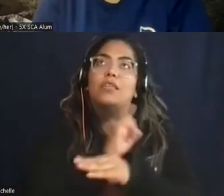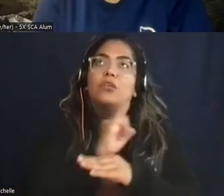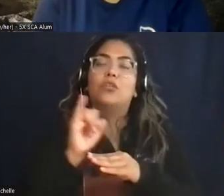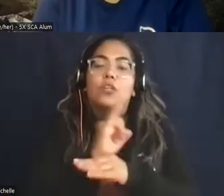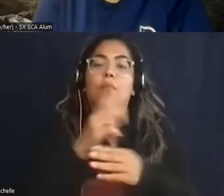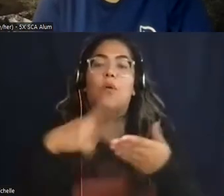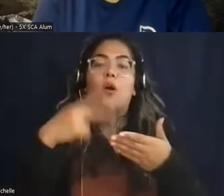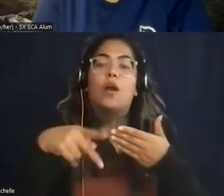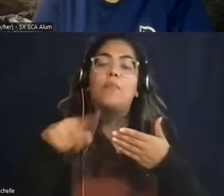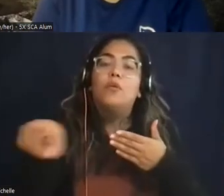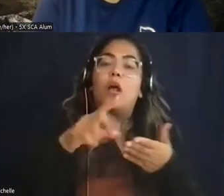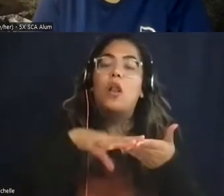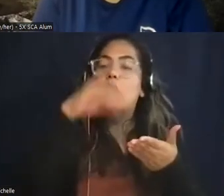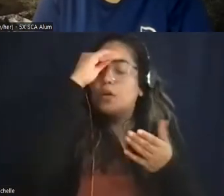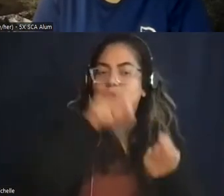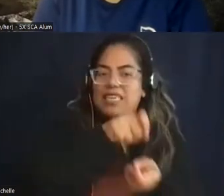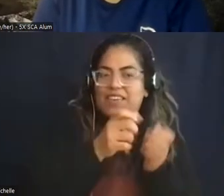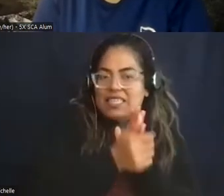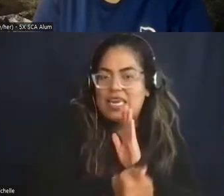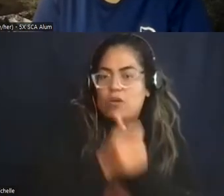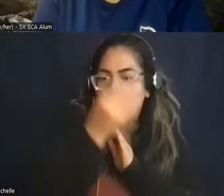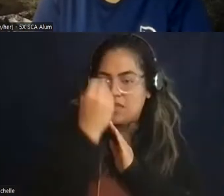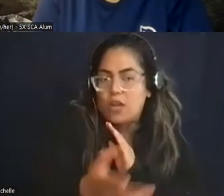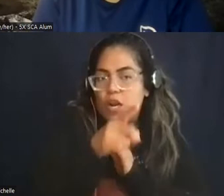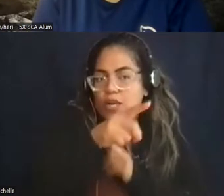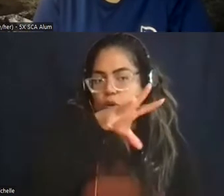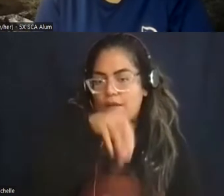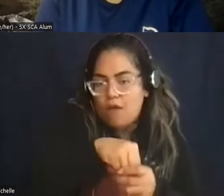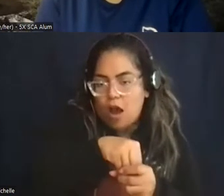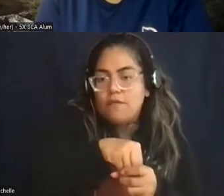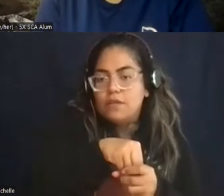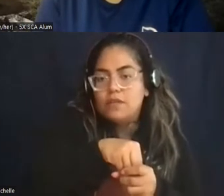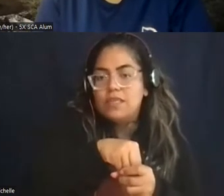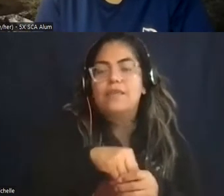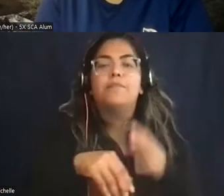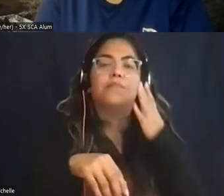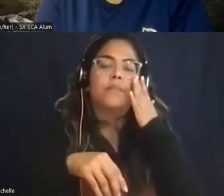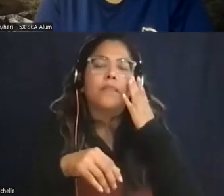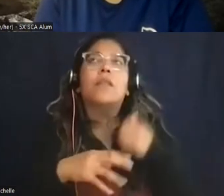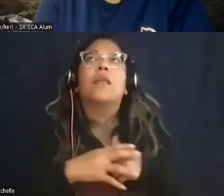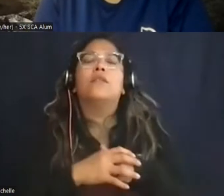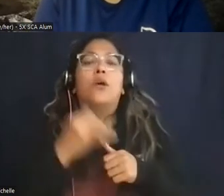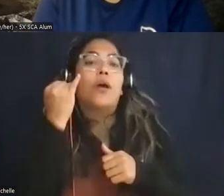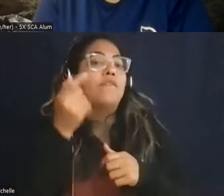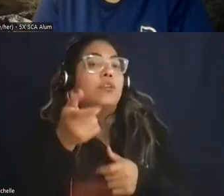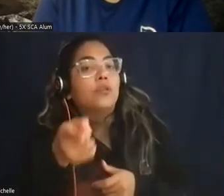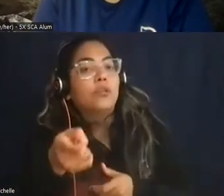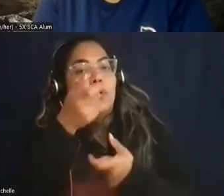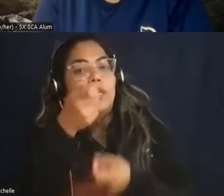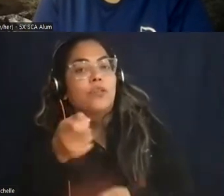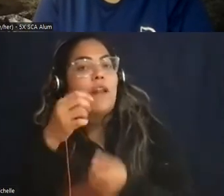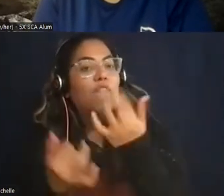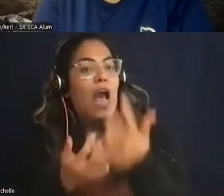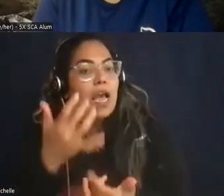set that you are engaged in like if you're if you're interested in fire or you can